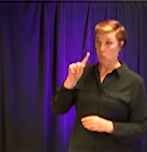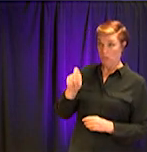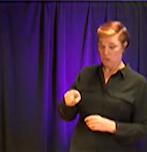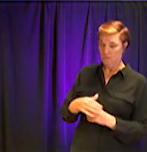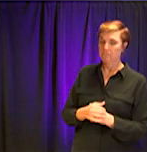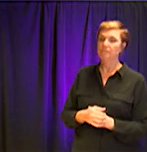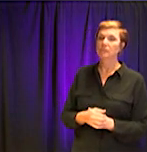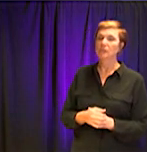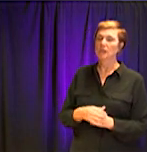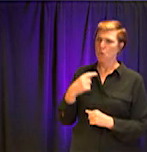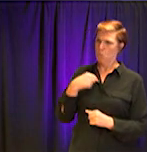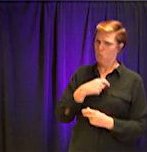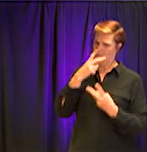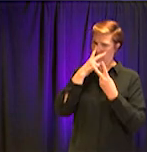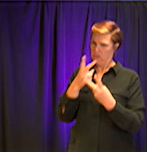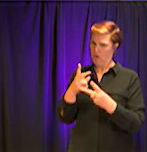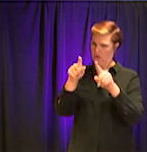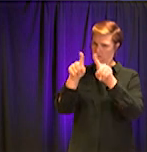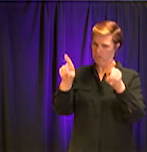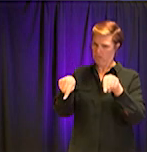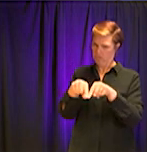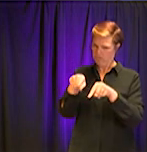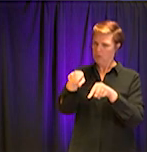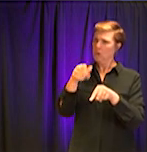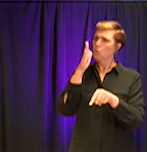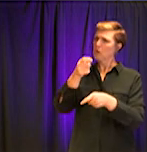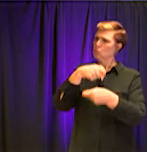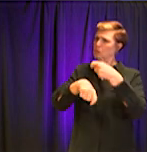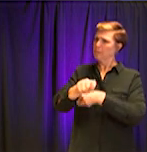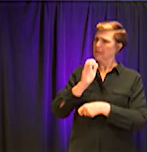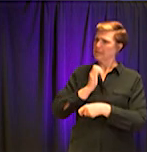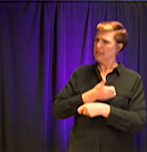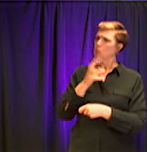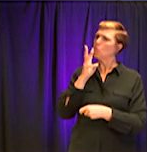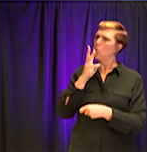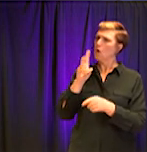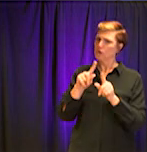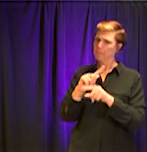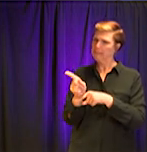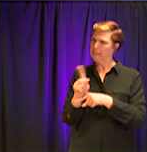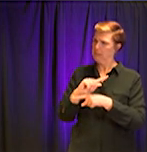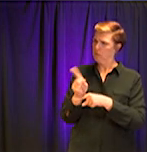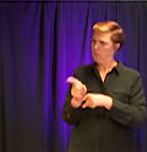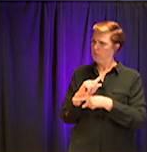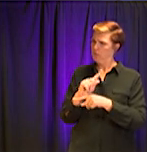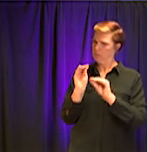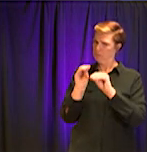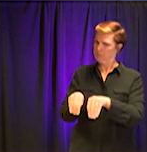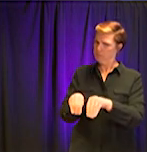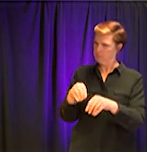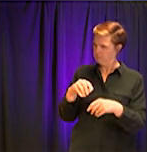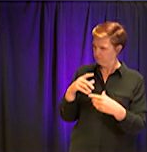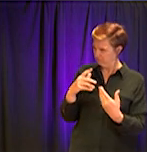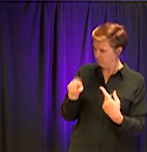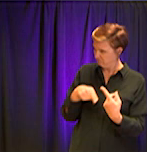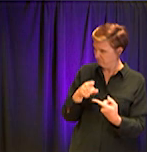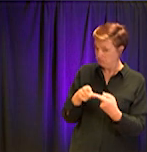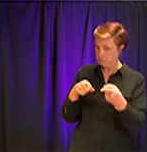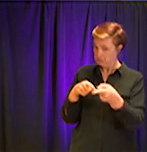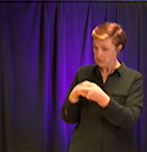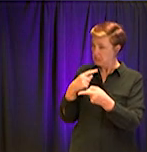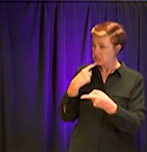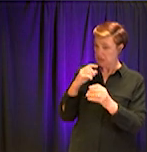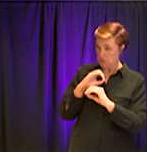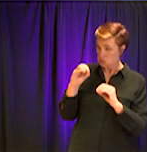be installed at our home. No dates were given for this project to start. Will the New Day project continue during this